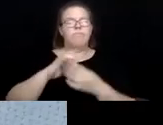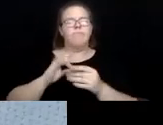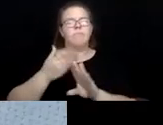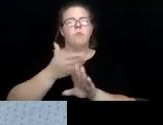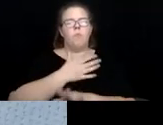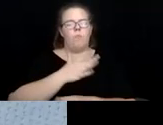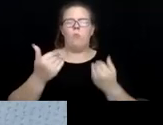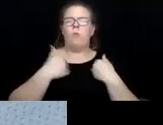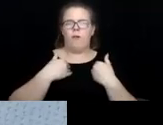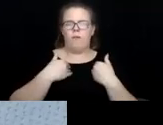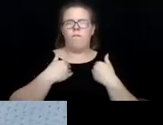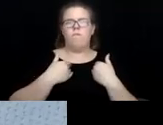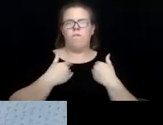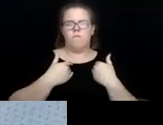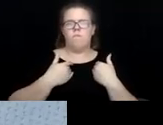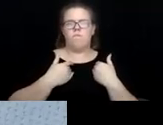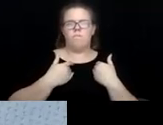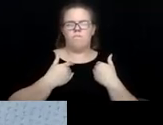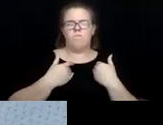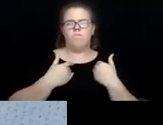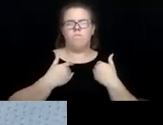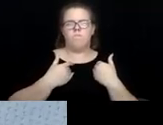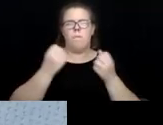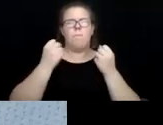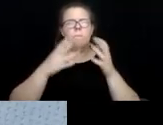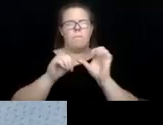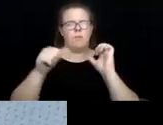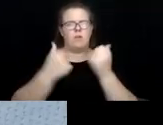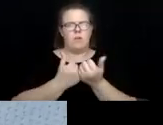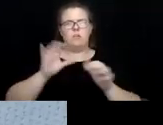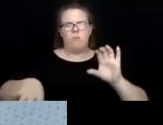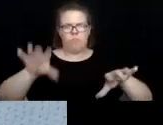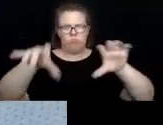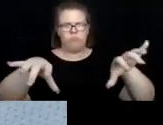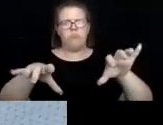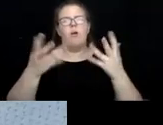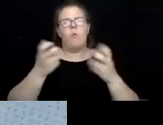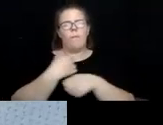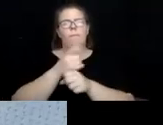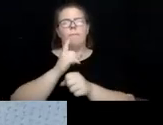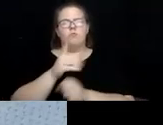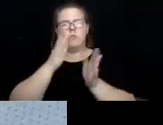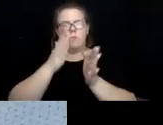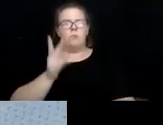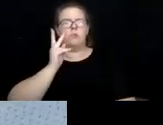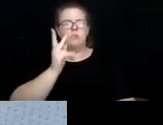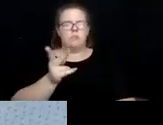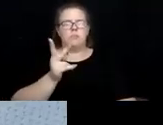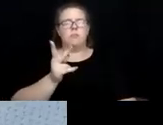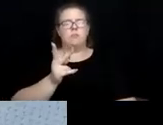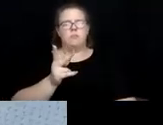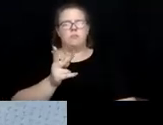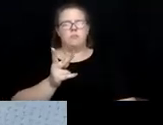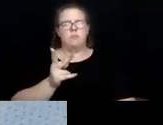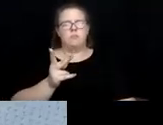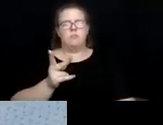we do have them in multiple agencies and we want to make sure that the person sees the neighborhood advisor